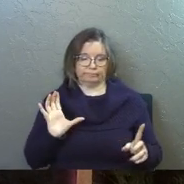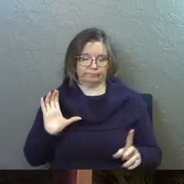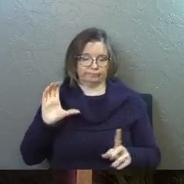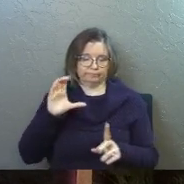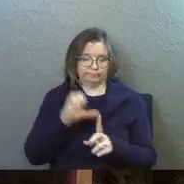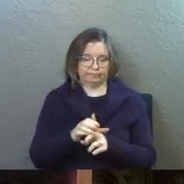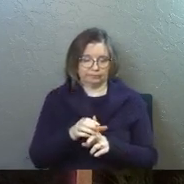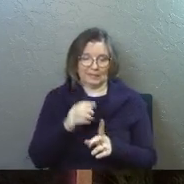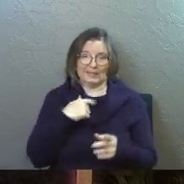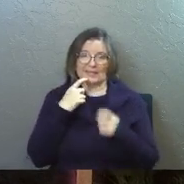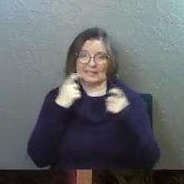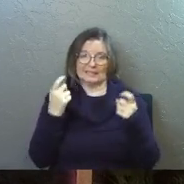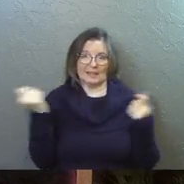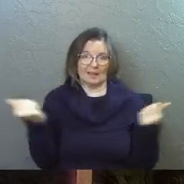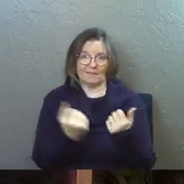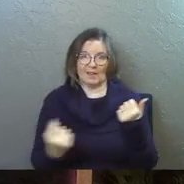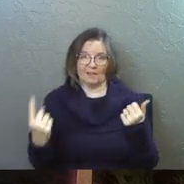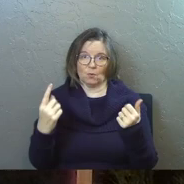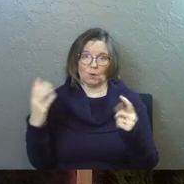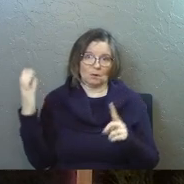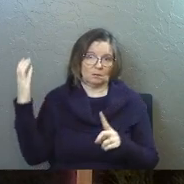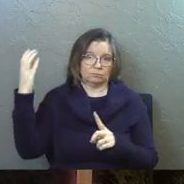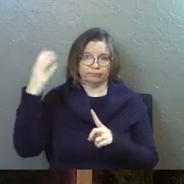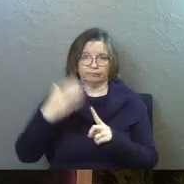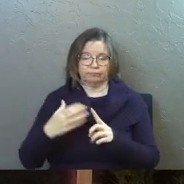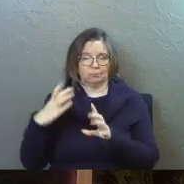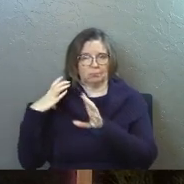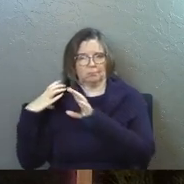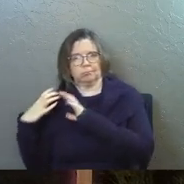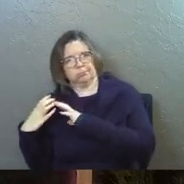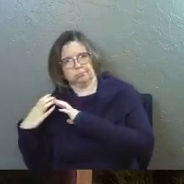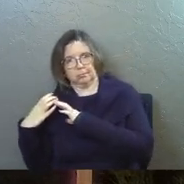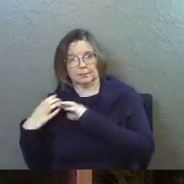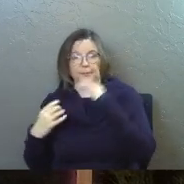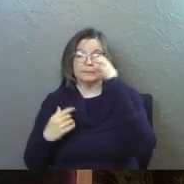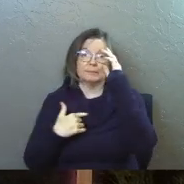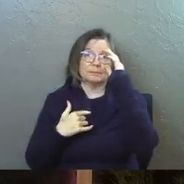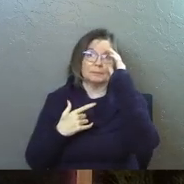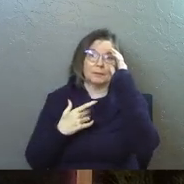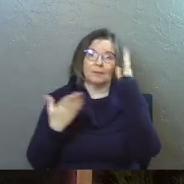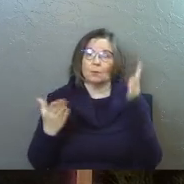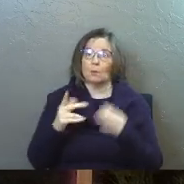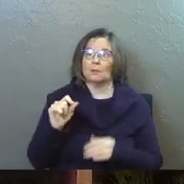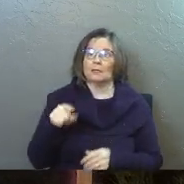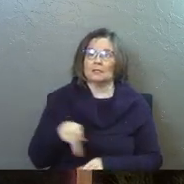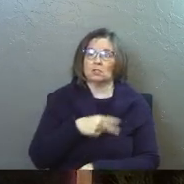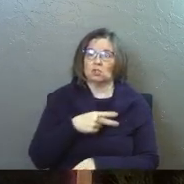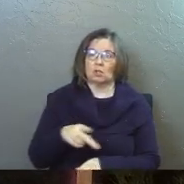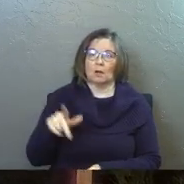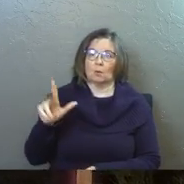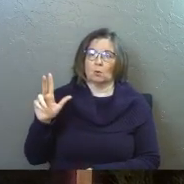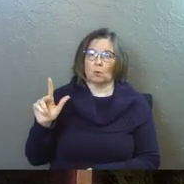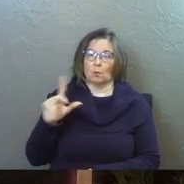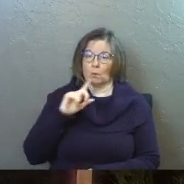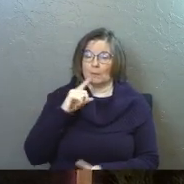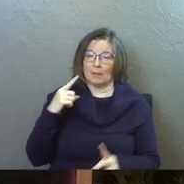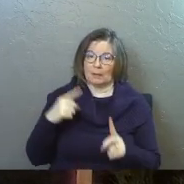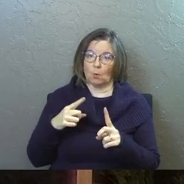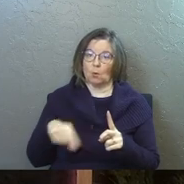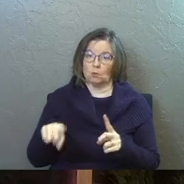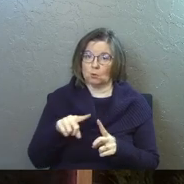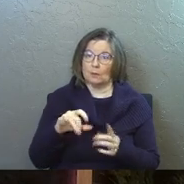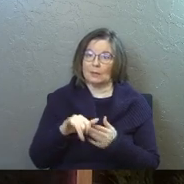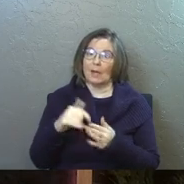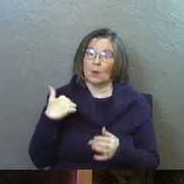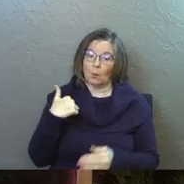jammed into these verses. All we like sheep. If you were here when we did Psalm 23 and we walked through that, we really made the point to you